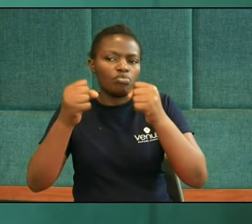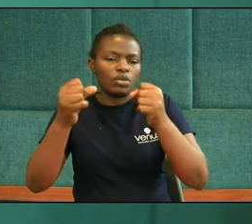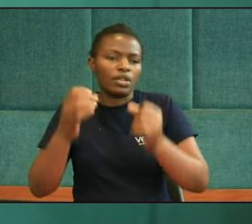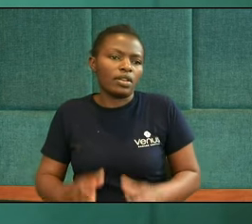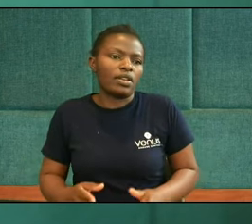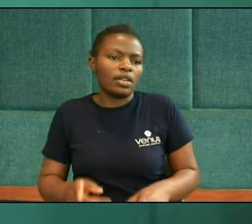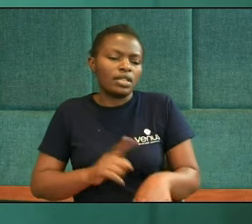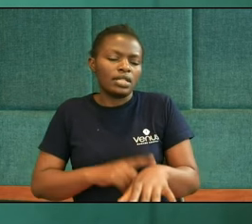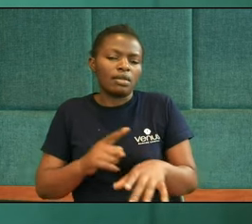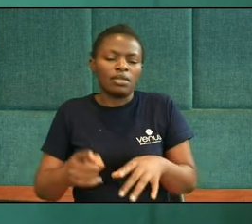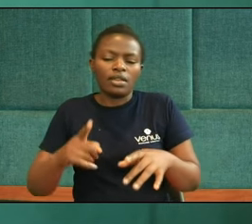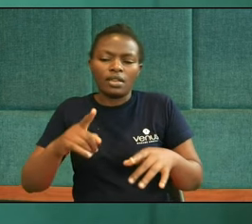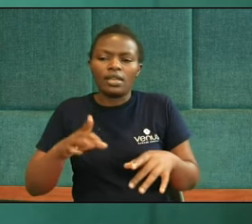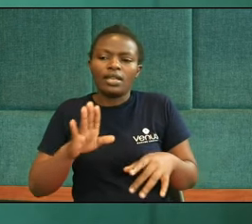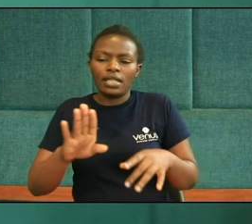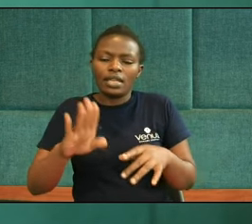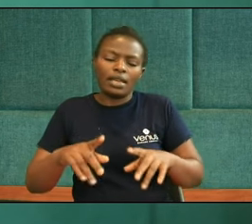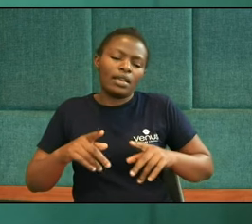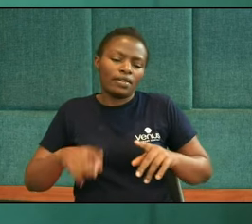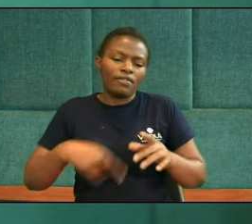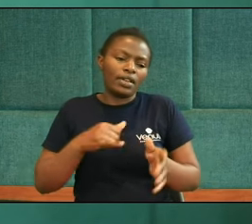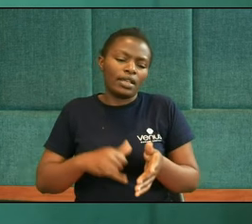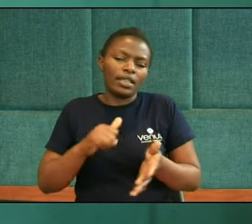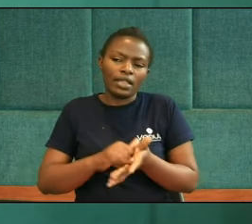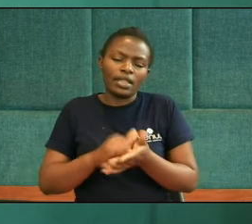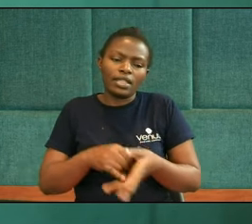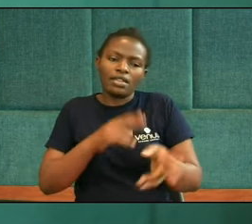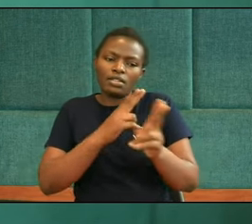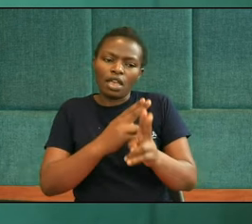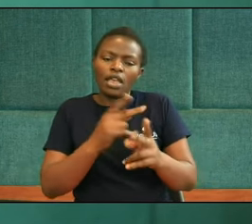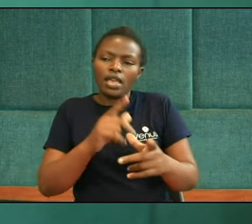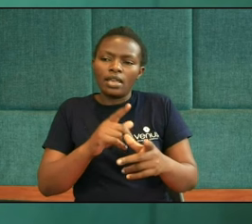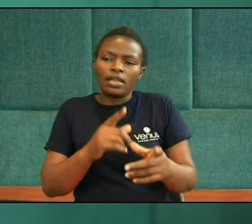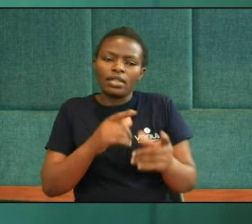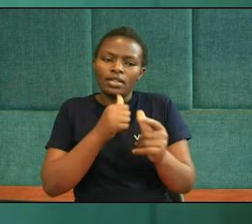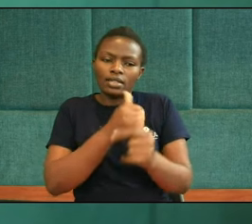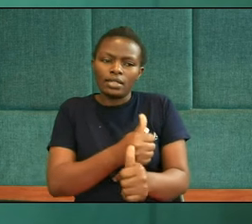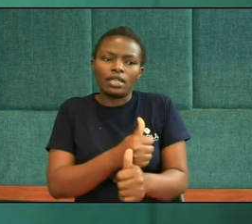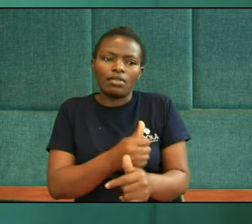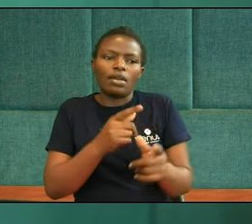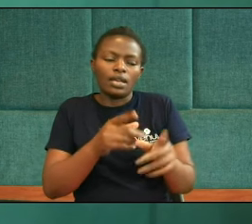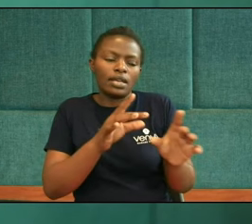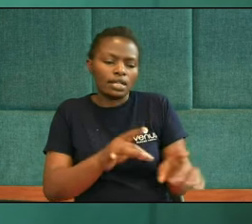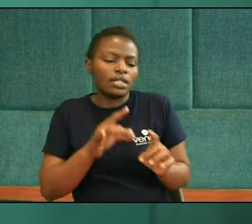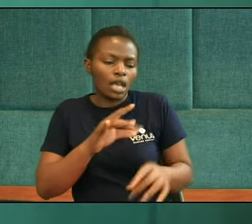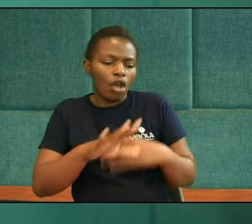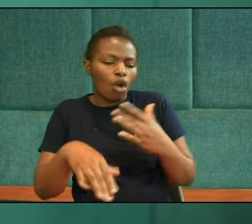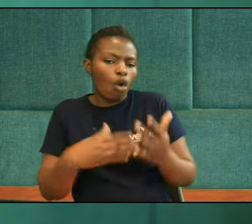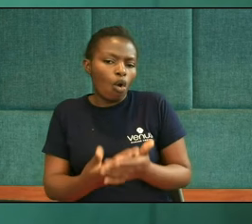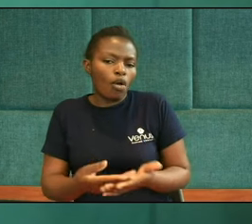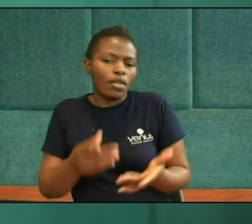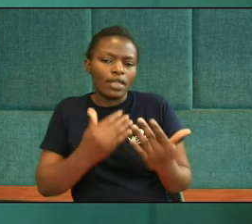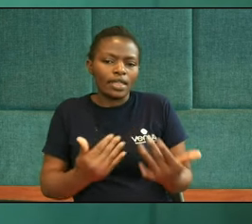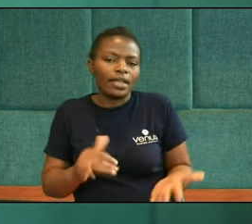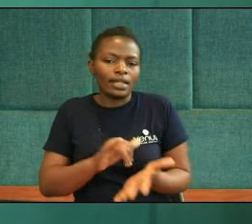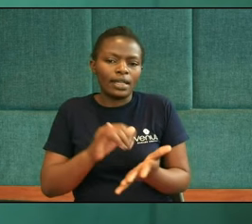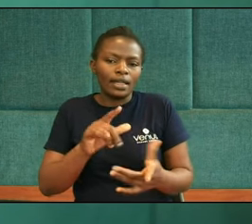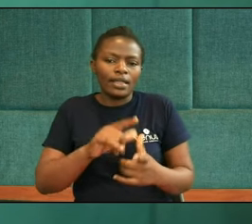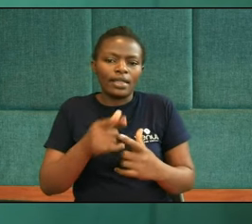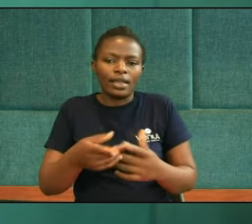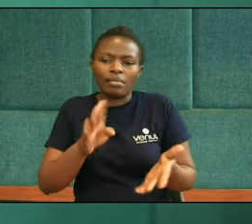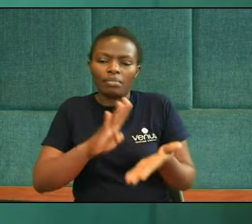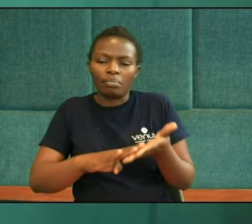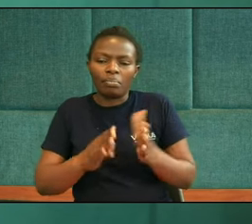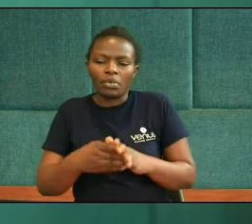will destroy many And take his stand against the prince Yet he will be